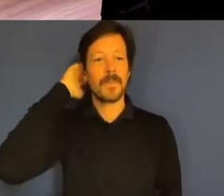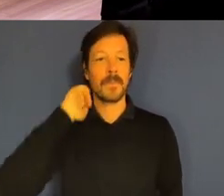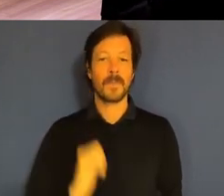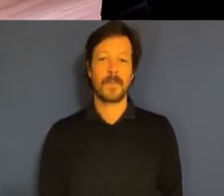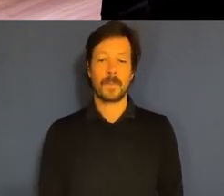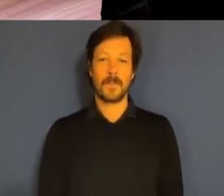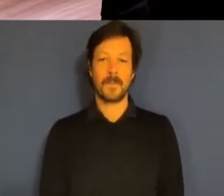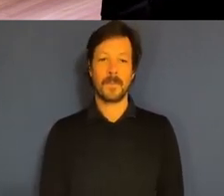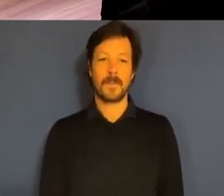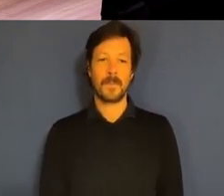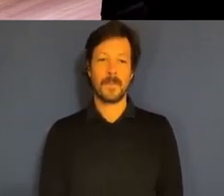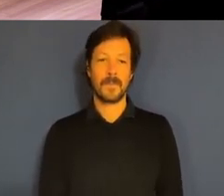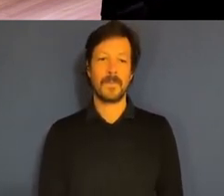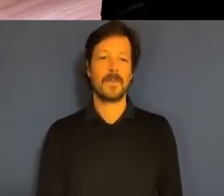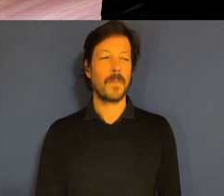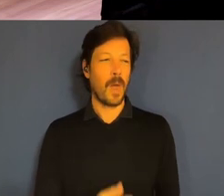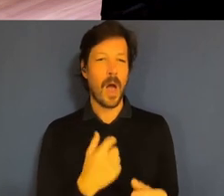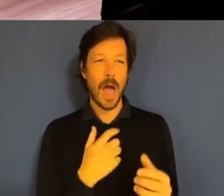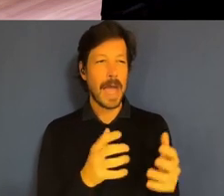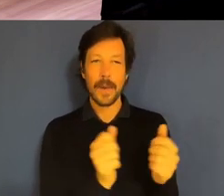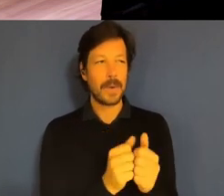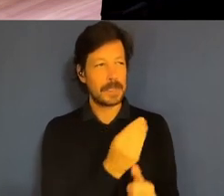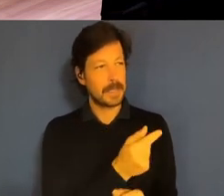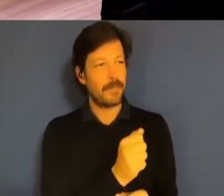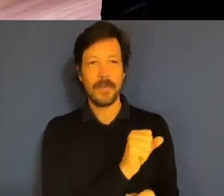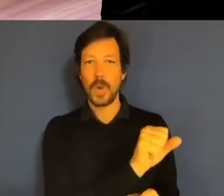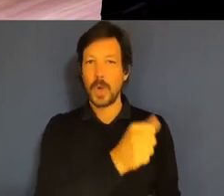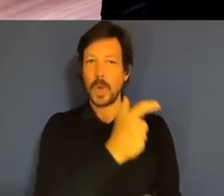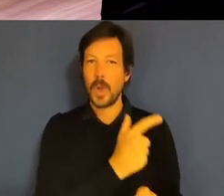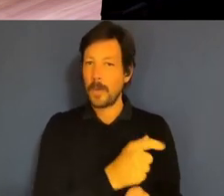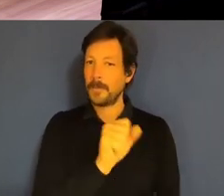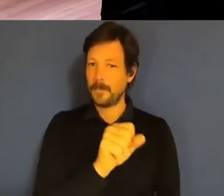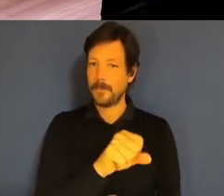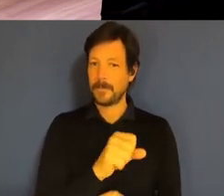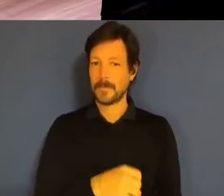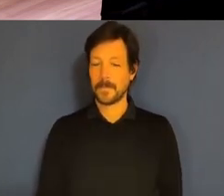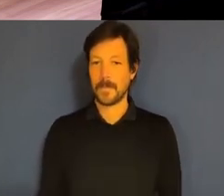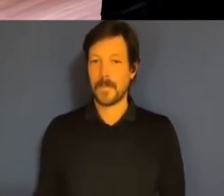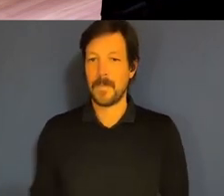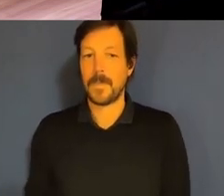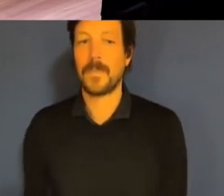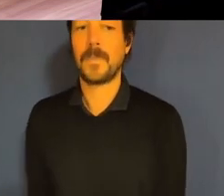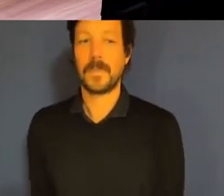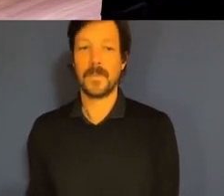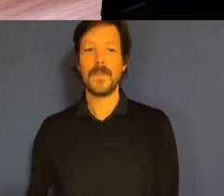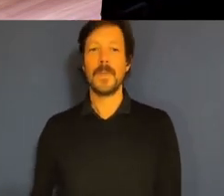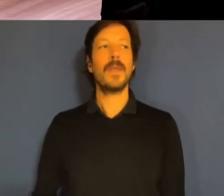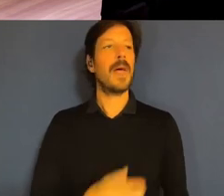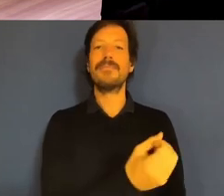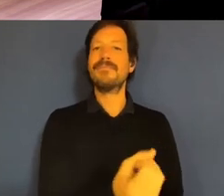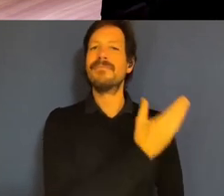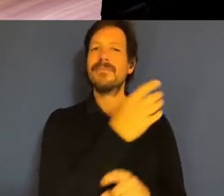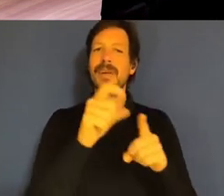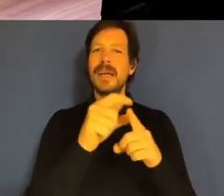Look, I very much agree with the points that have been made, but we are, and I thought that the data went up there about the